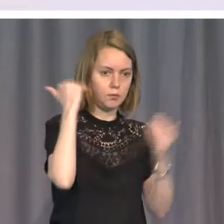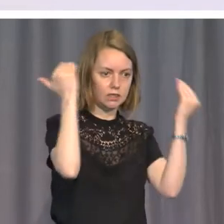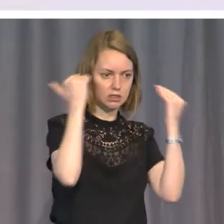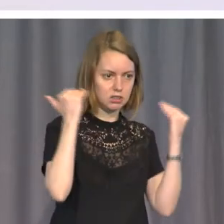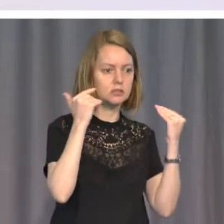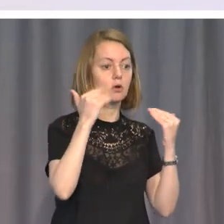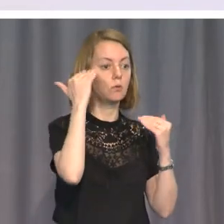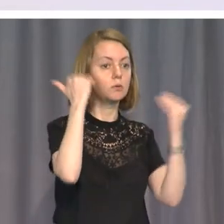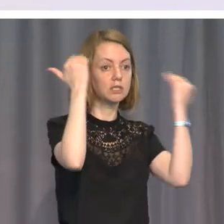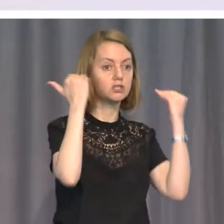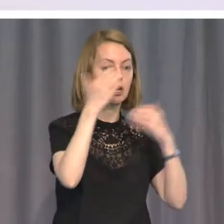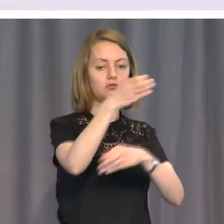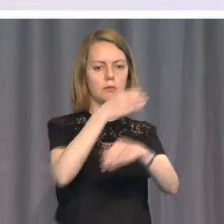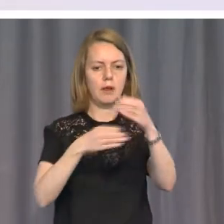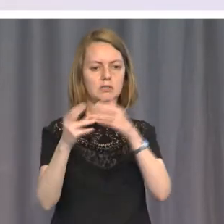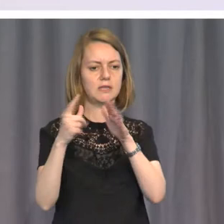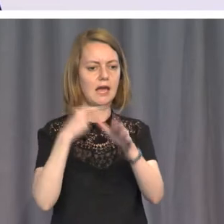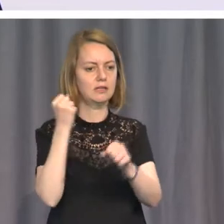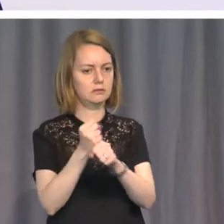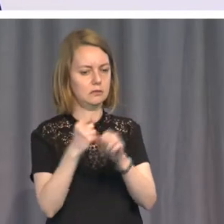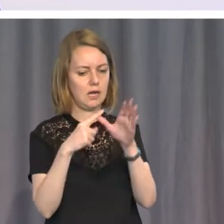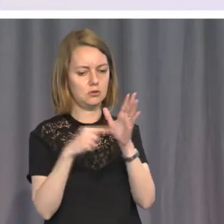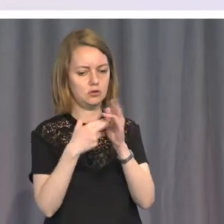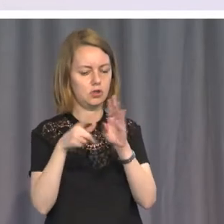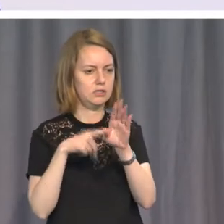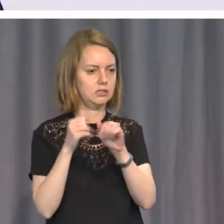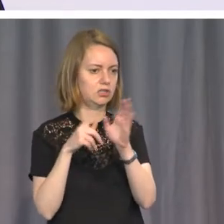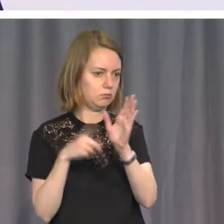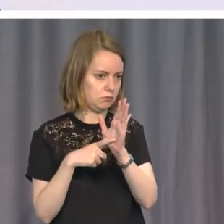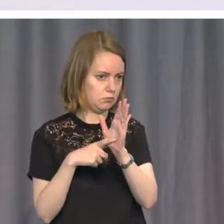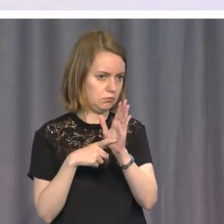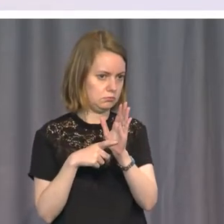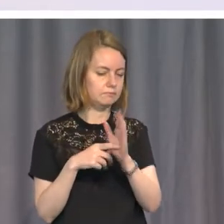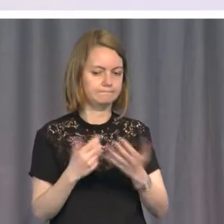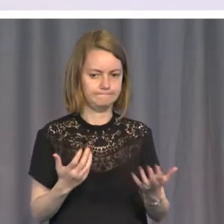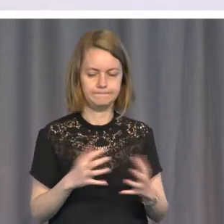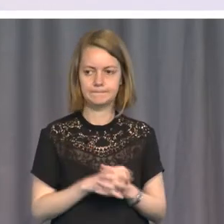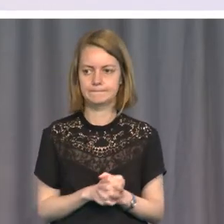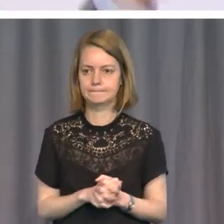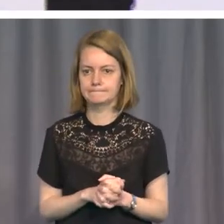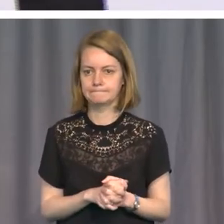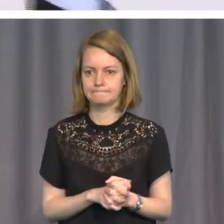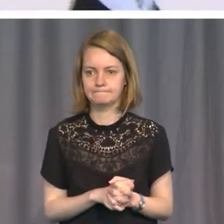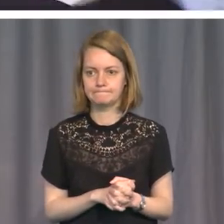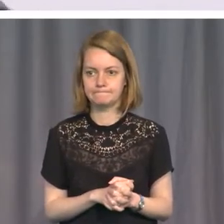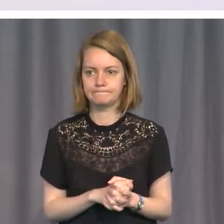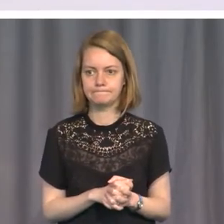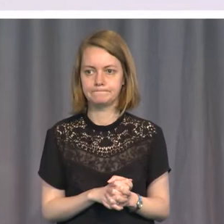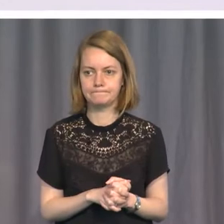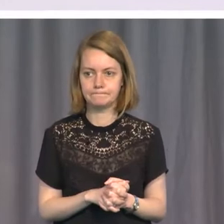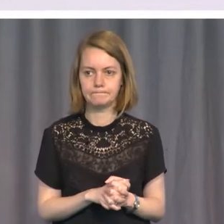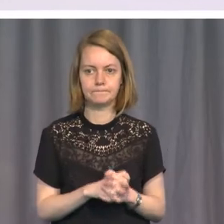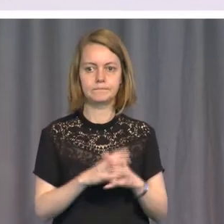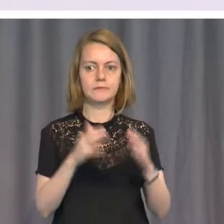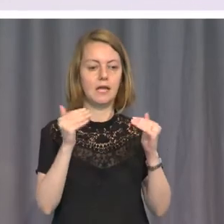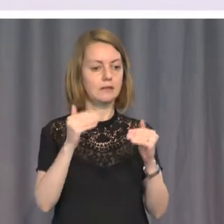General, who had been so active in defending the government's human rights violations. The Rajapaskas then went up to the